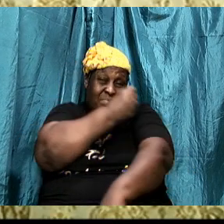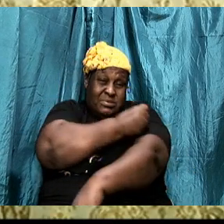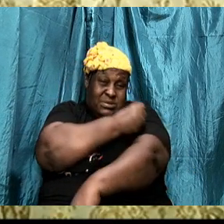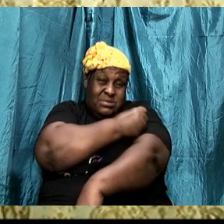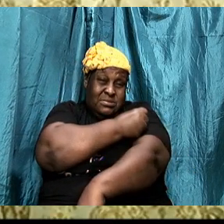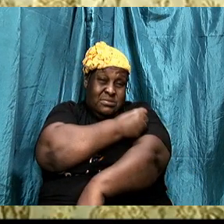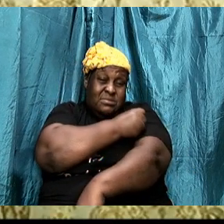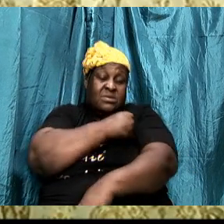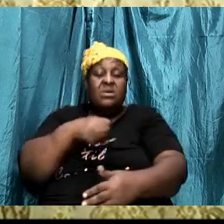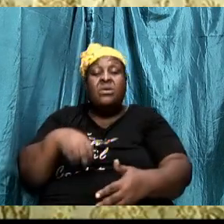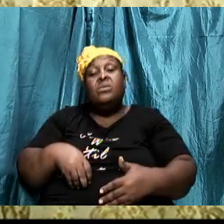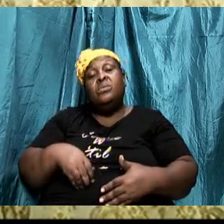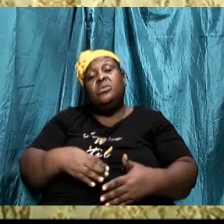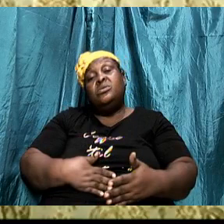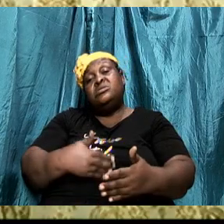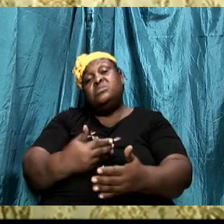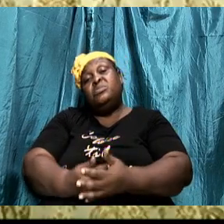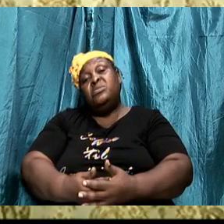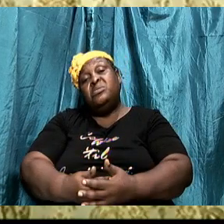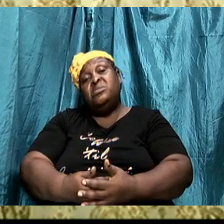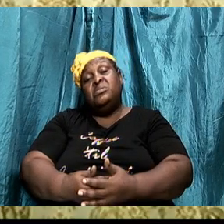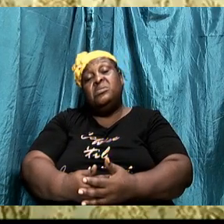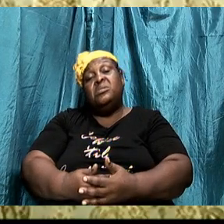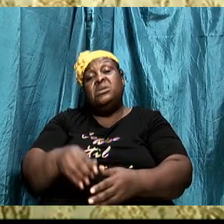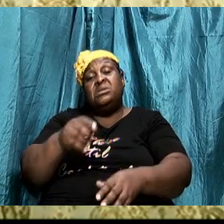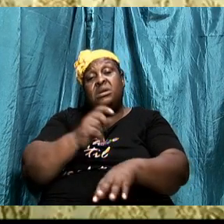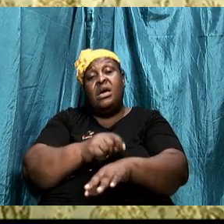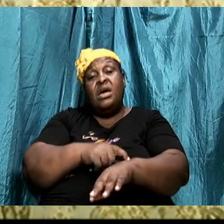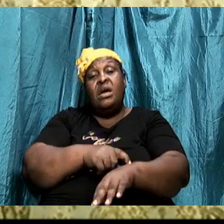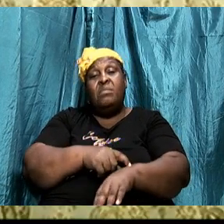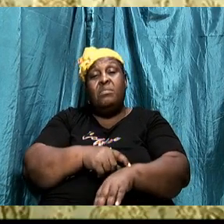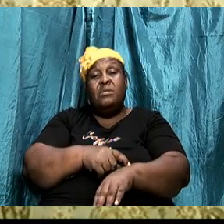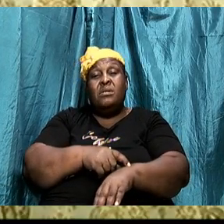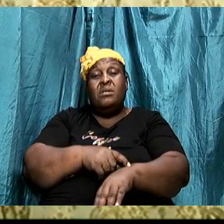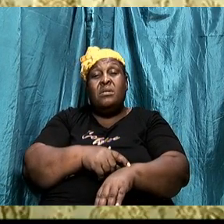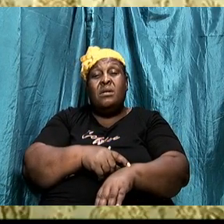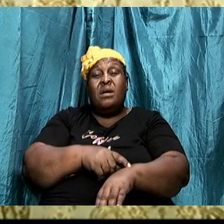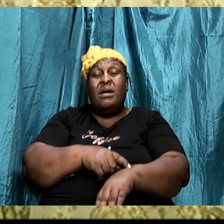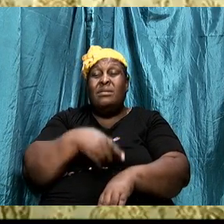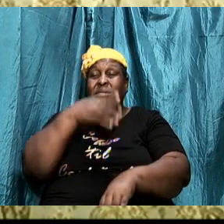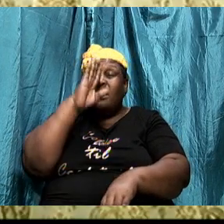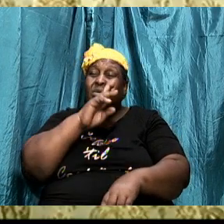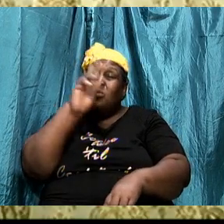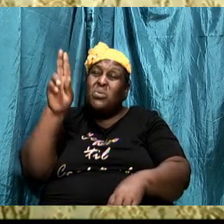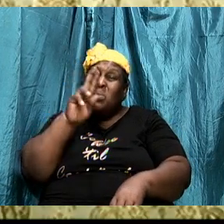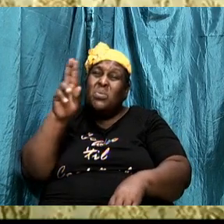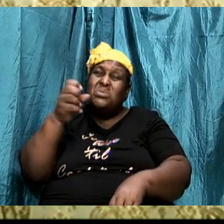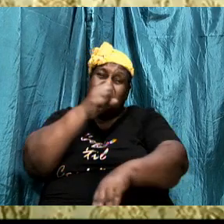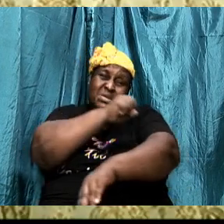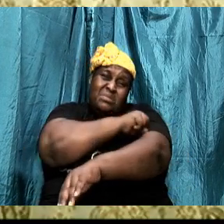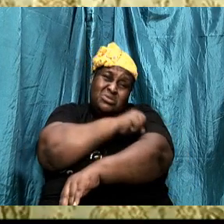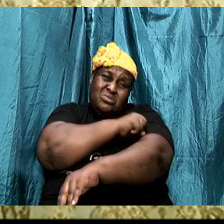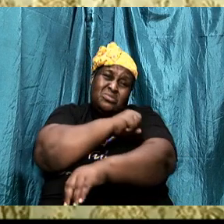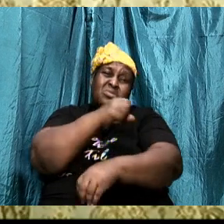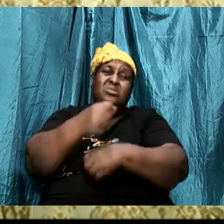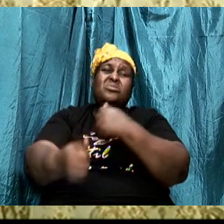God used Samson to destroy the Philistine to But